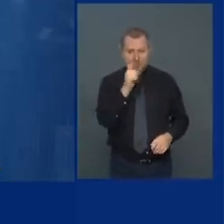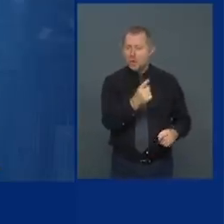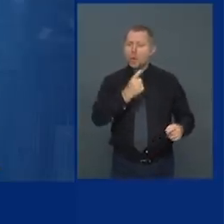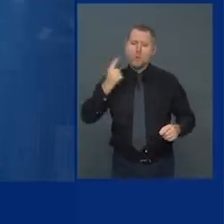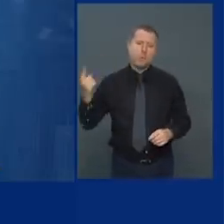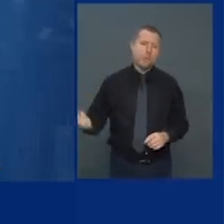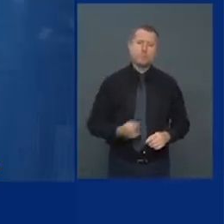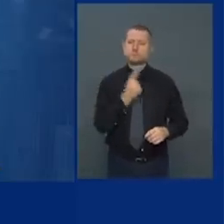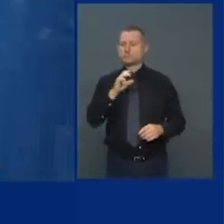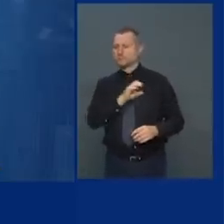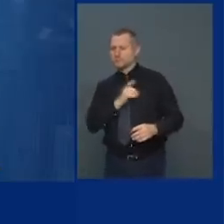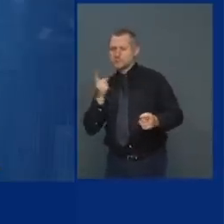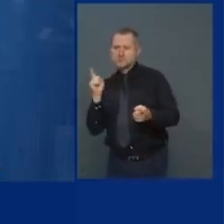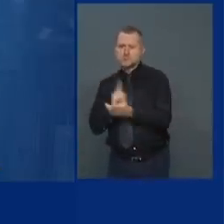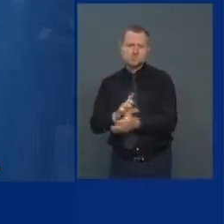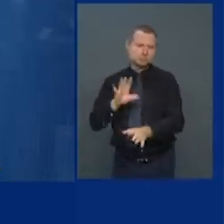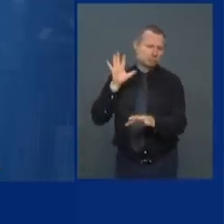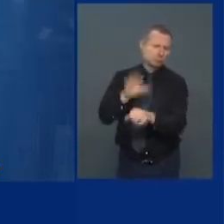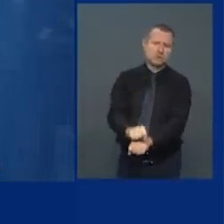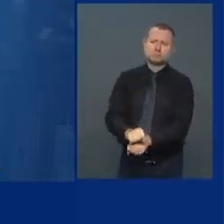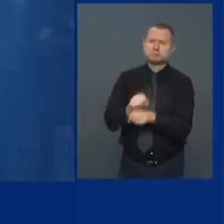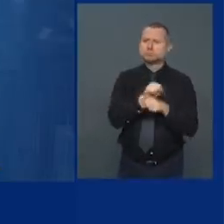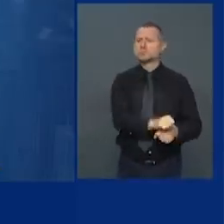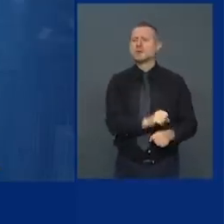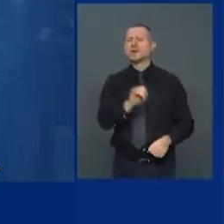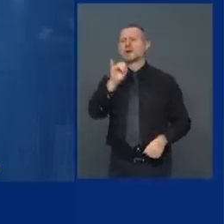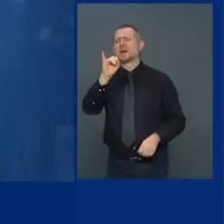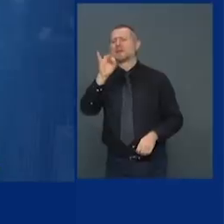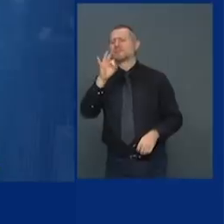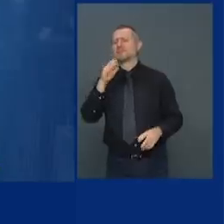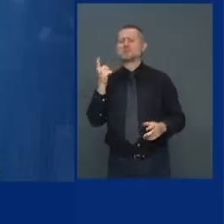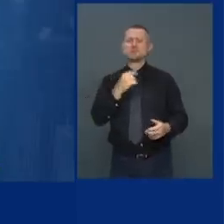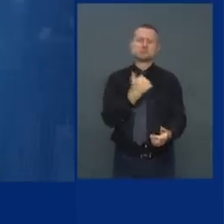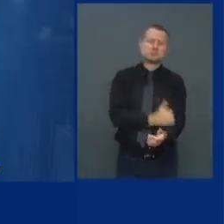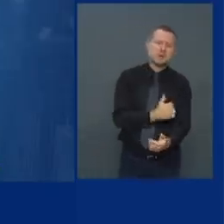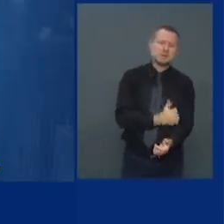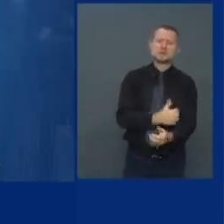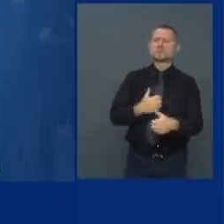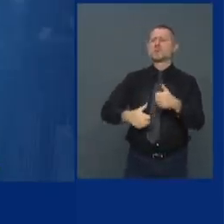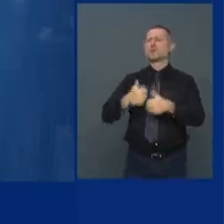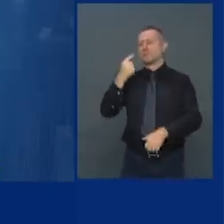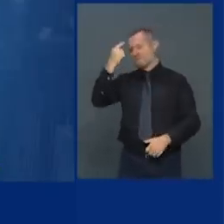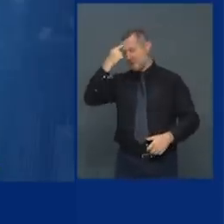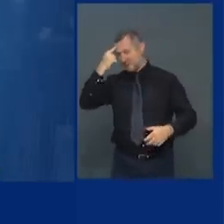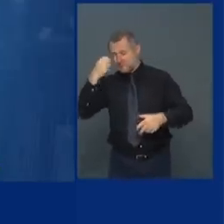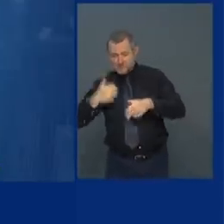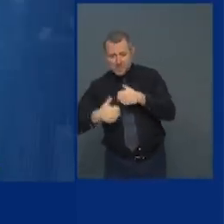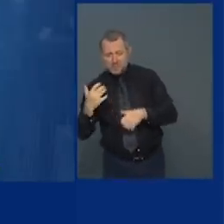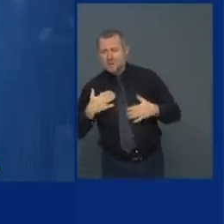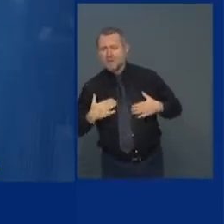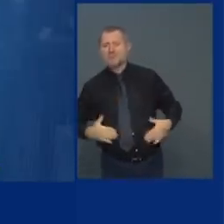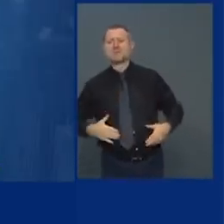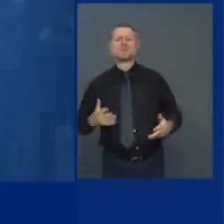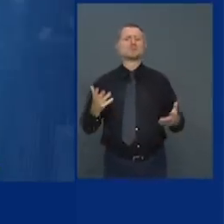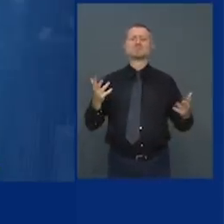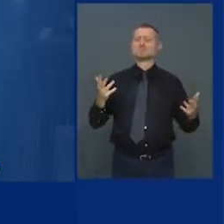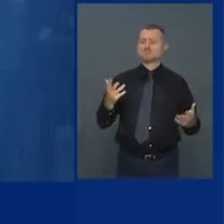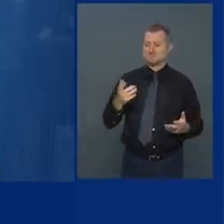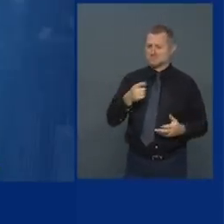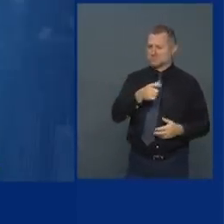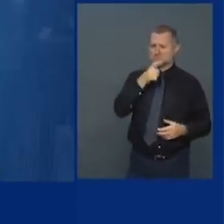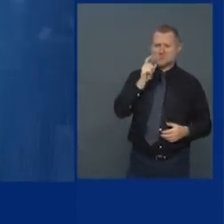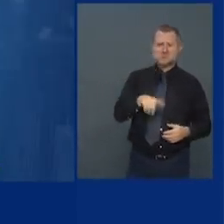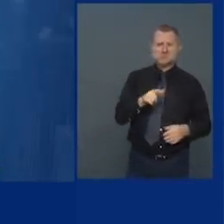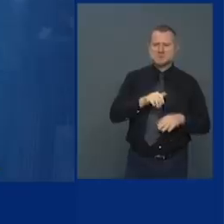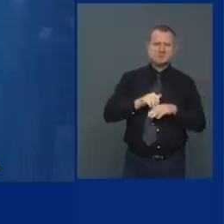how about if it's substance abuse issue how about if it's a mental health issue why is your response from